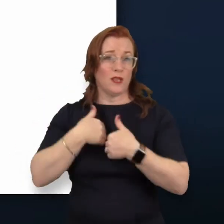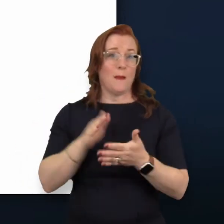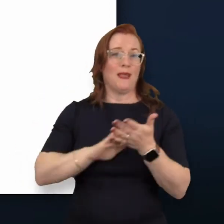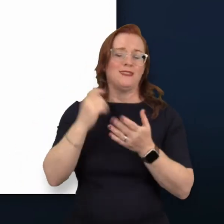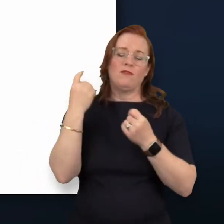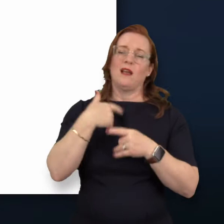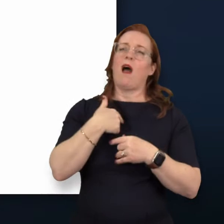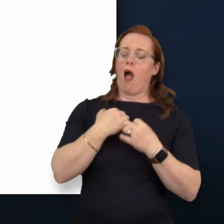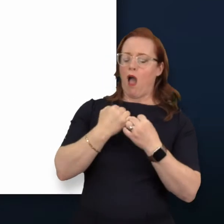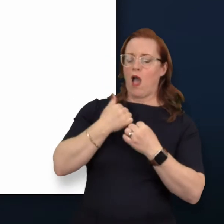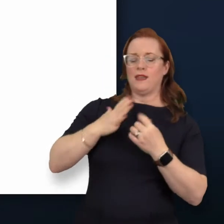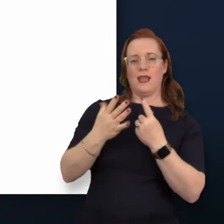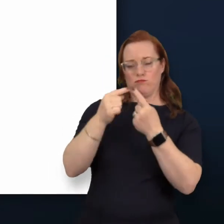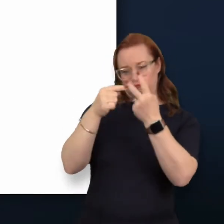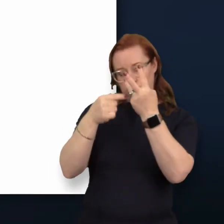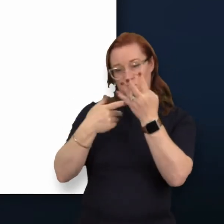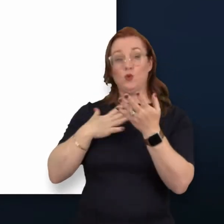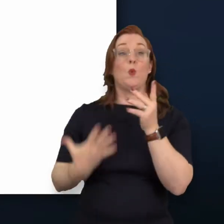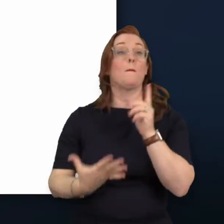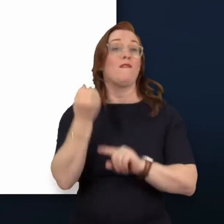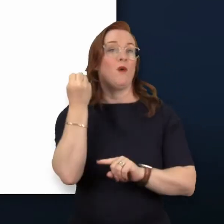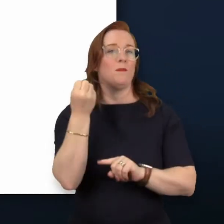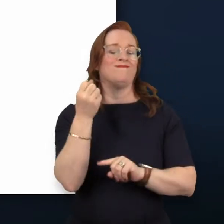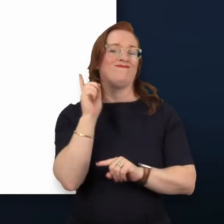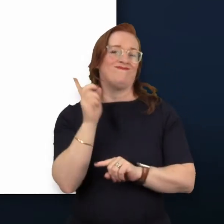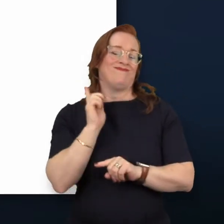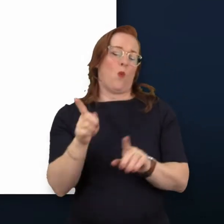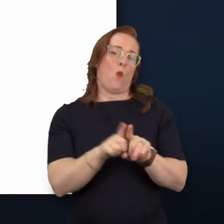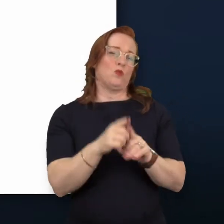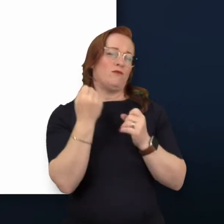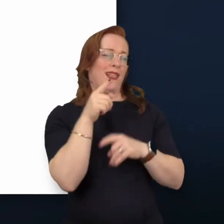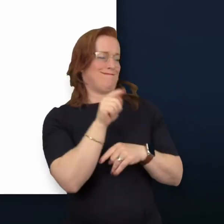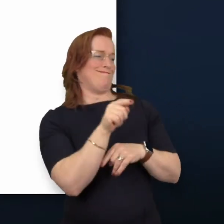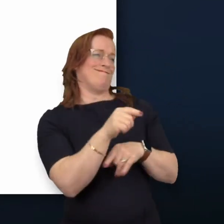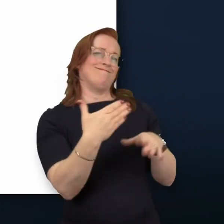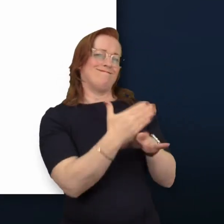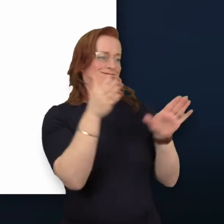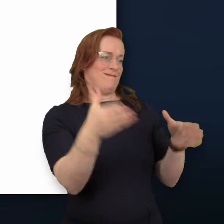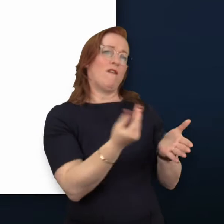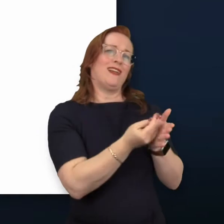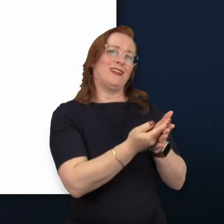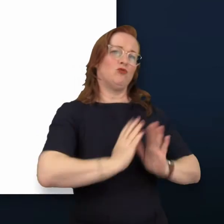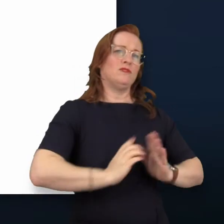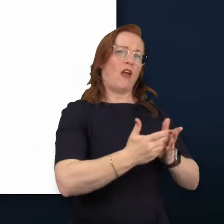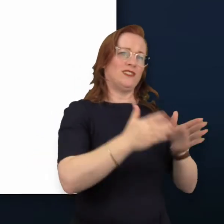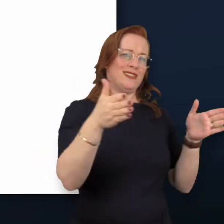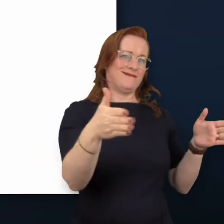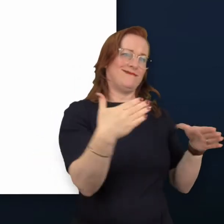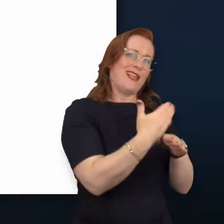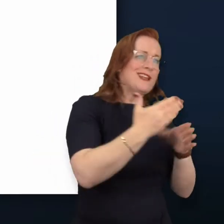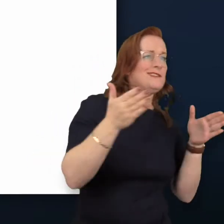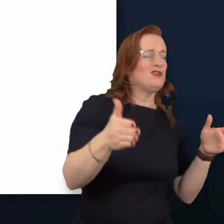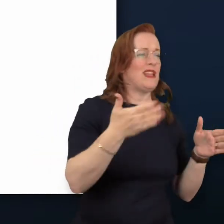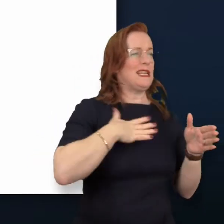best, but it also highlighted that more needs to be done within the financial services industry to improve